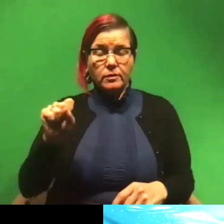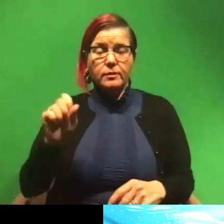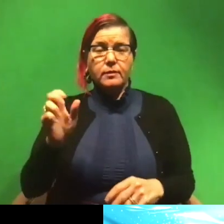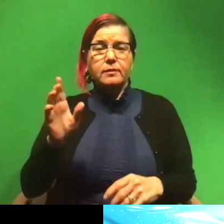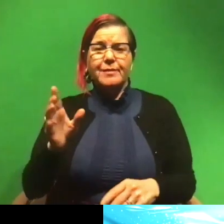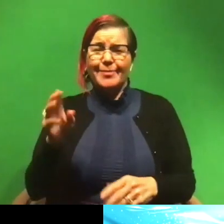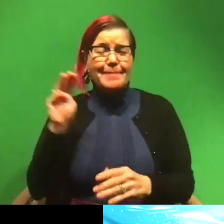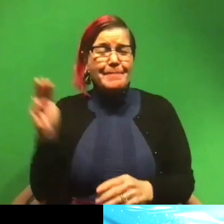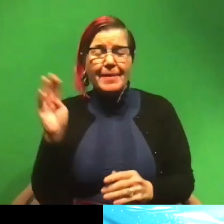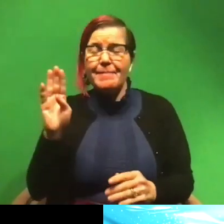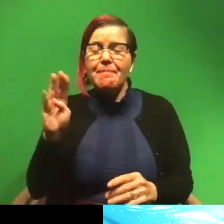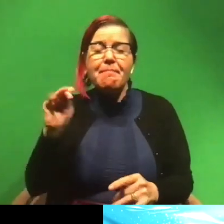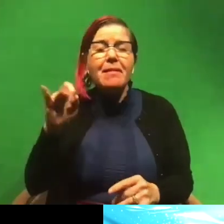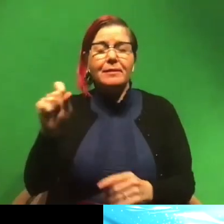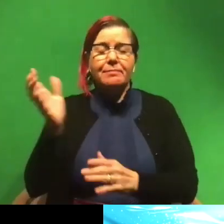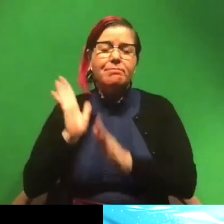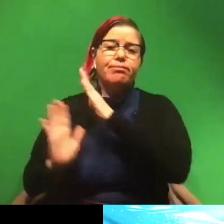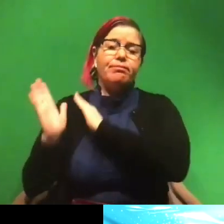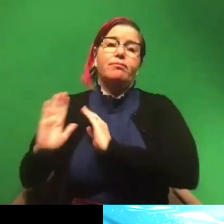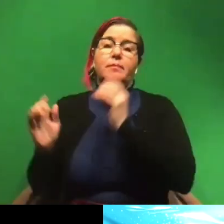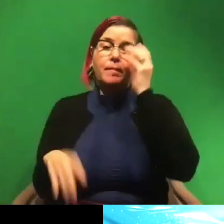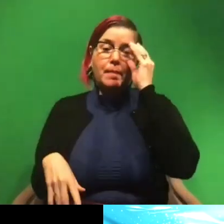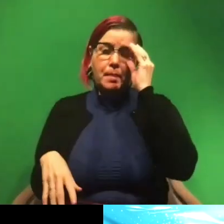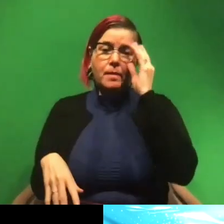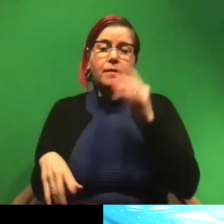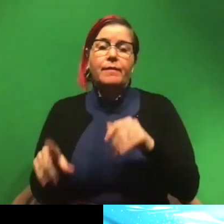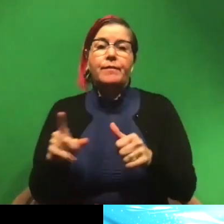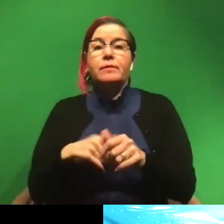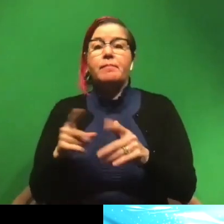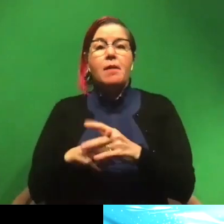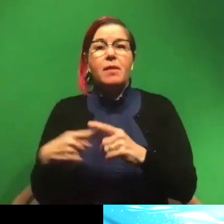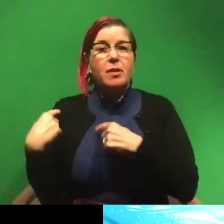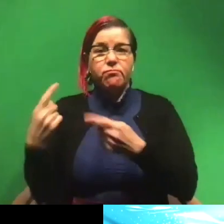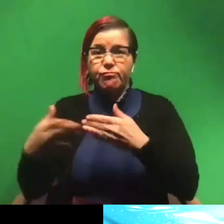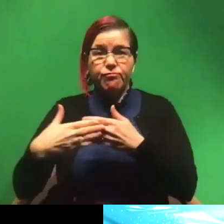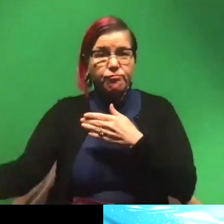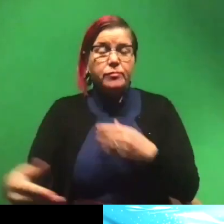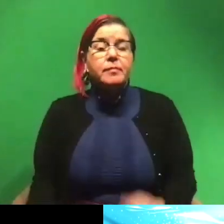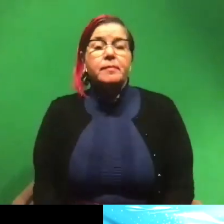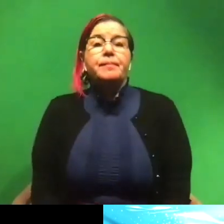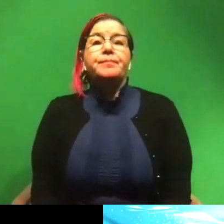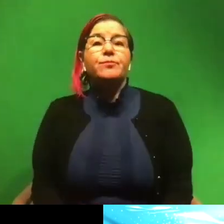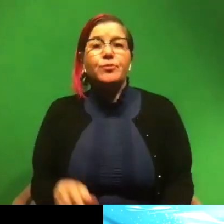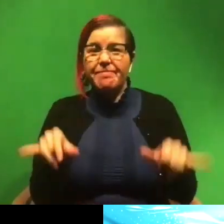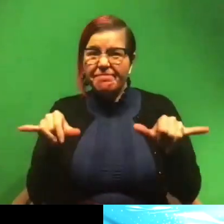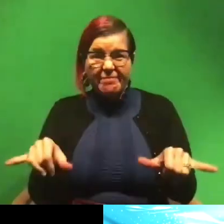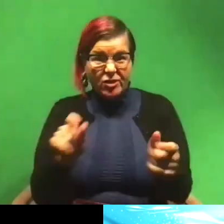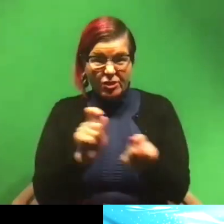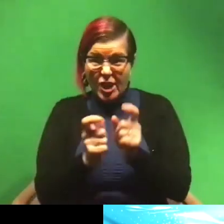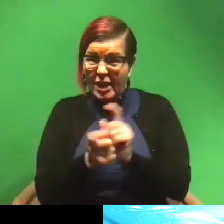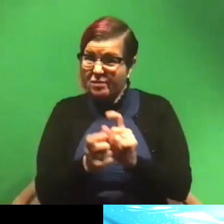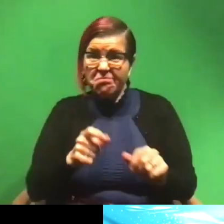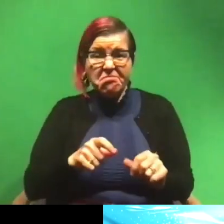millions and billions and billions and billions of years ago. And they've been around ever since, and they actually haven't changed that much.